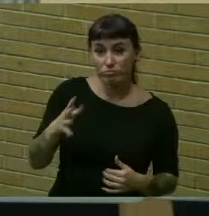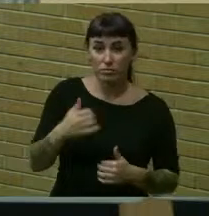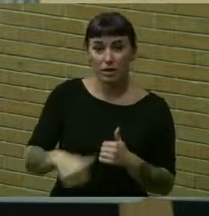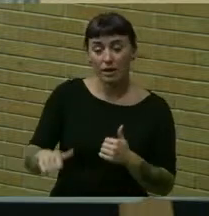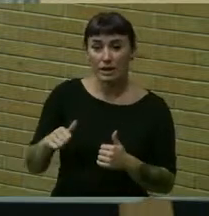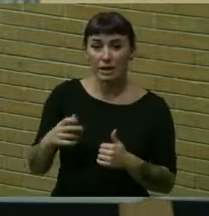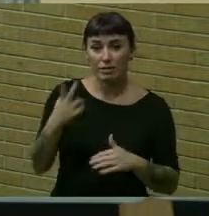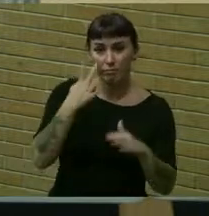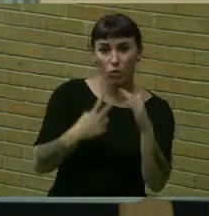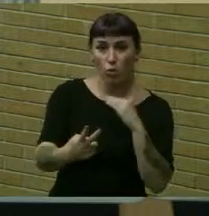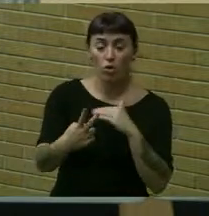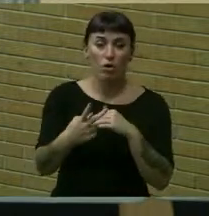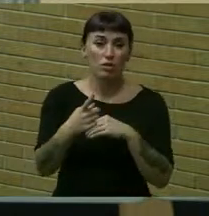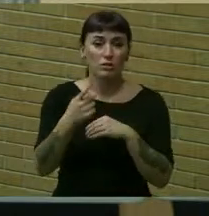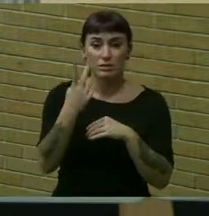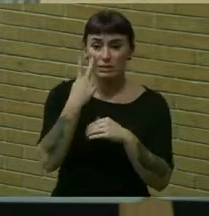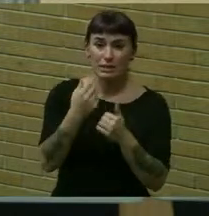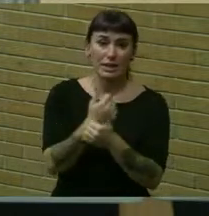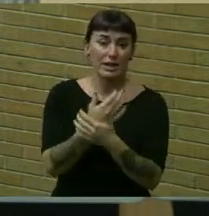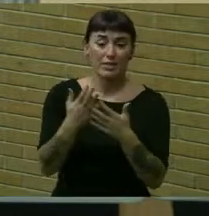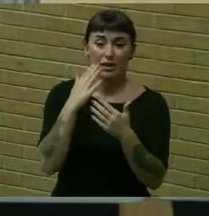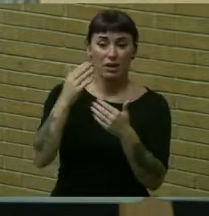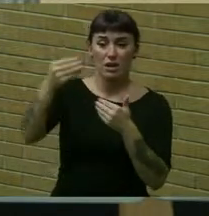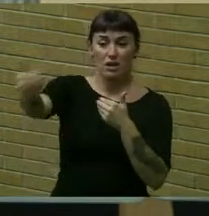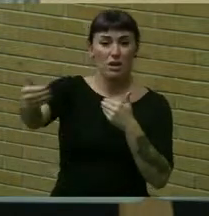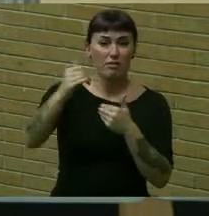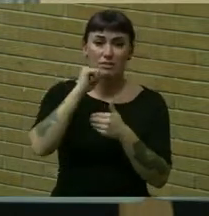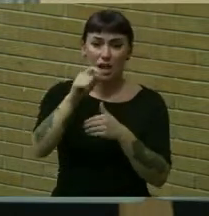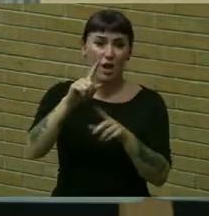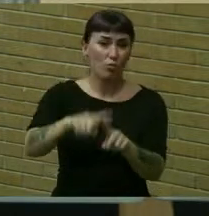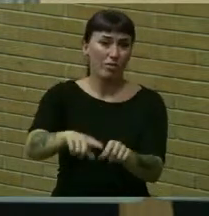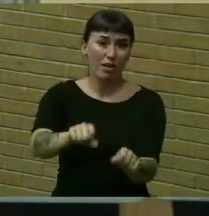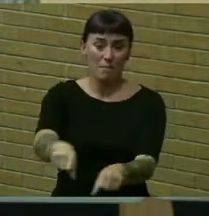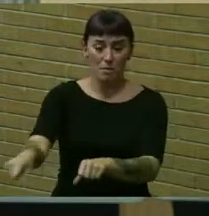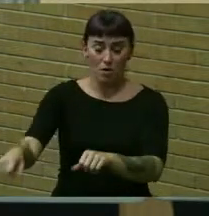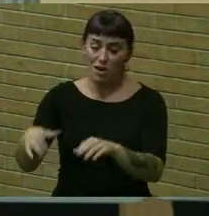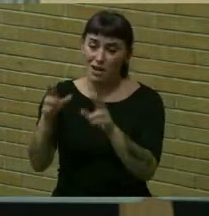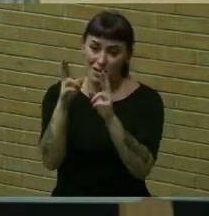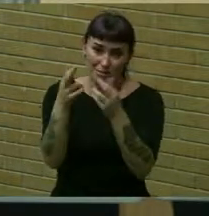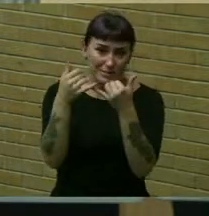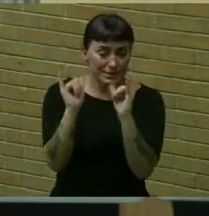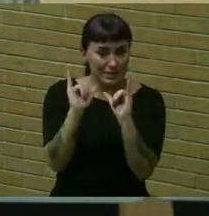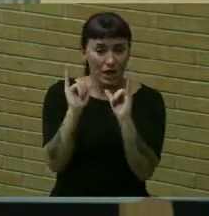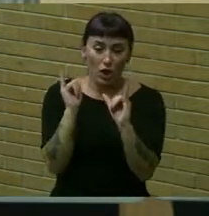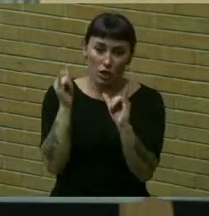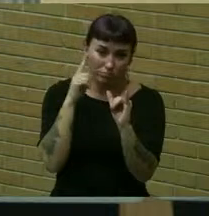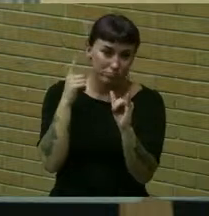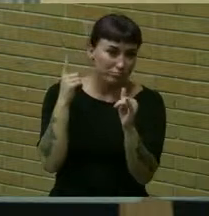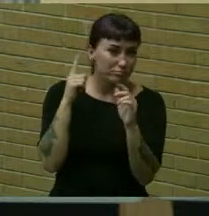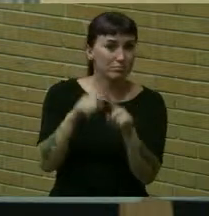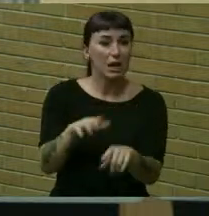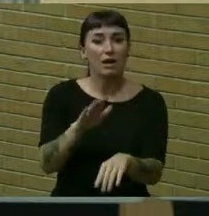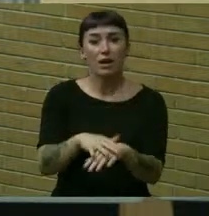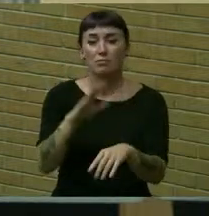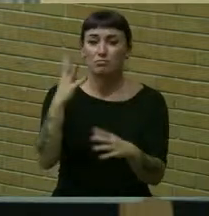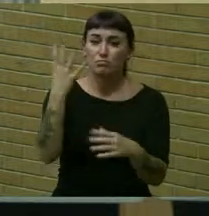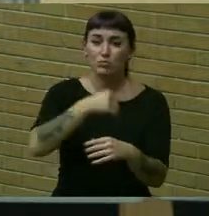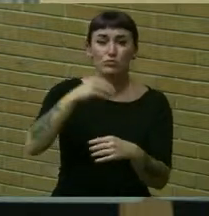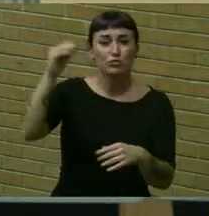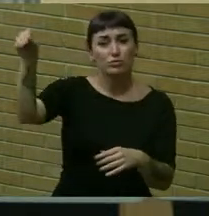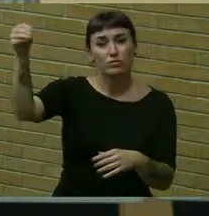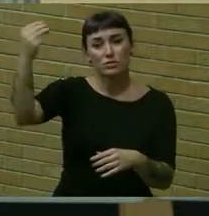forecast you see anything this far out is not reliable i am still banking on a beautiful sunny